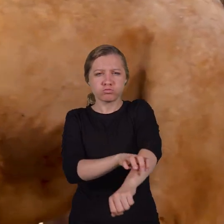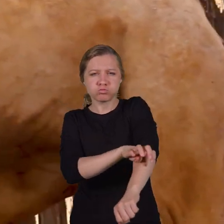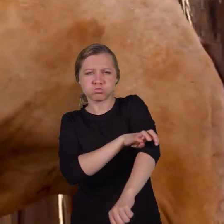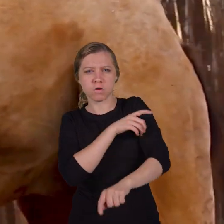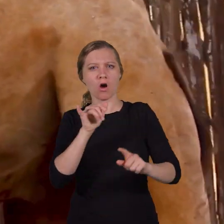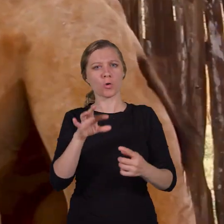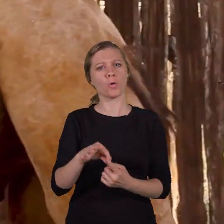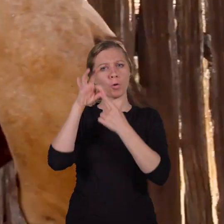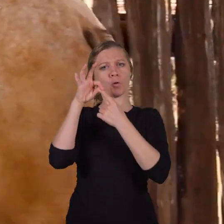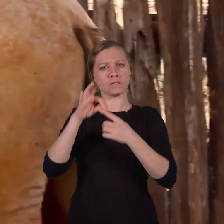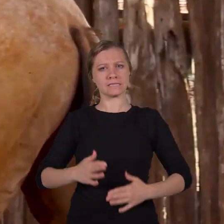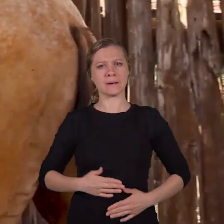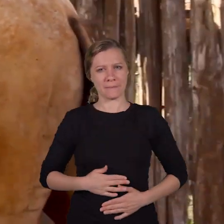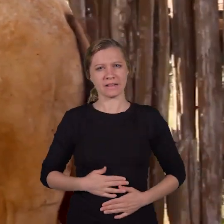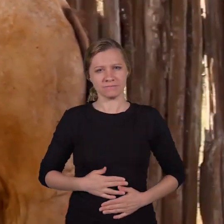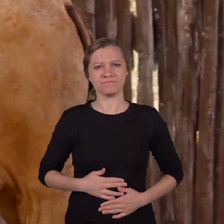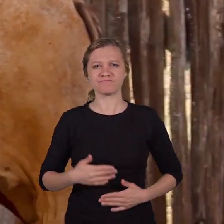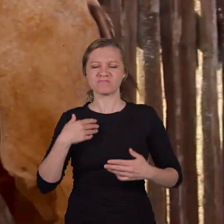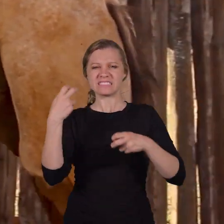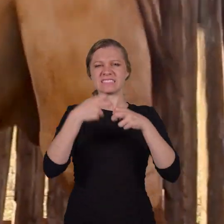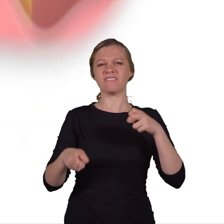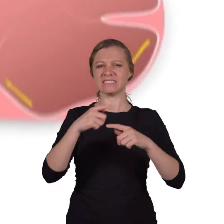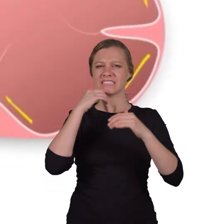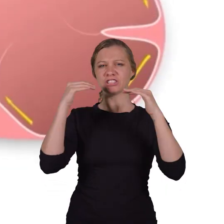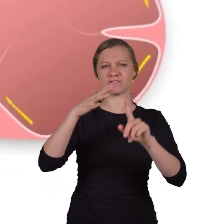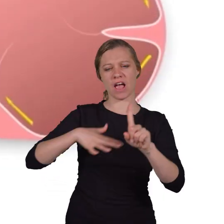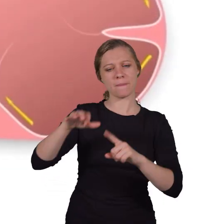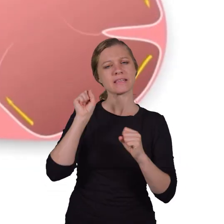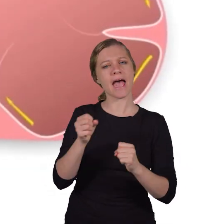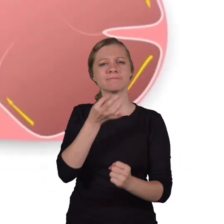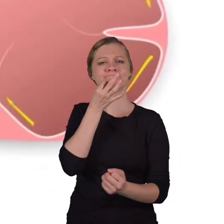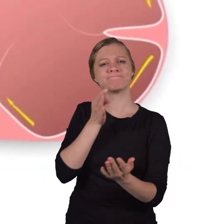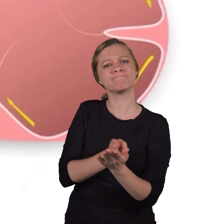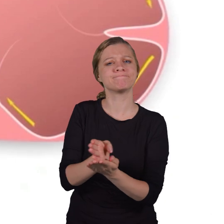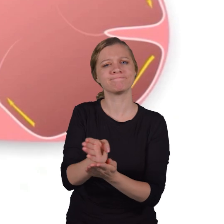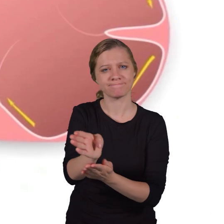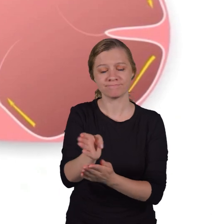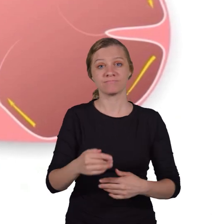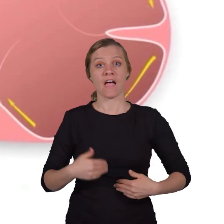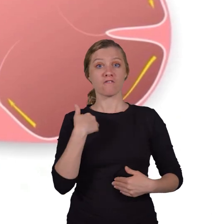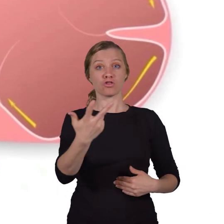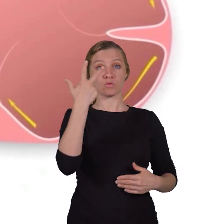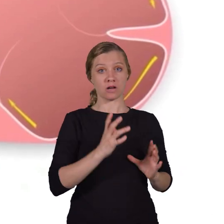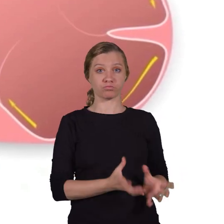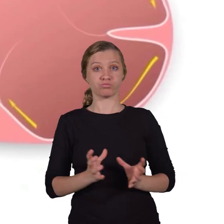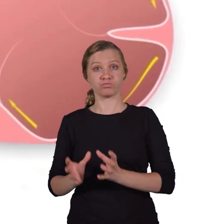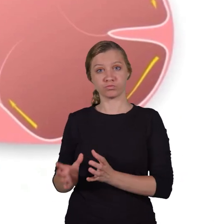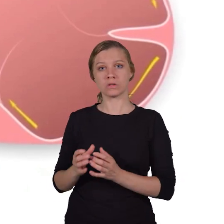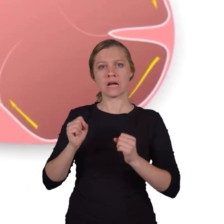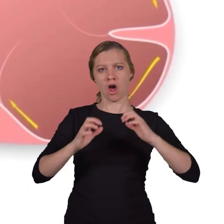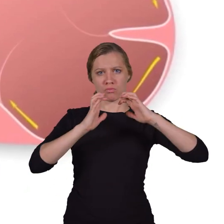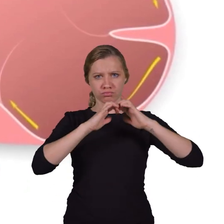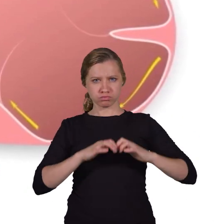unique stomachs that help them survive in the tough desert environment. Their stomachs have three chambers, which allow them to break down